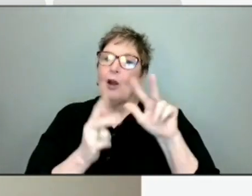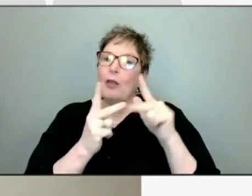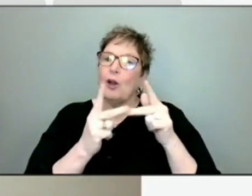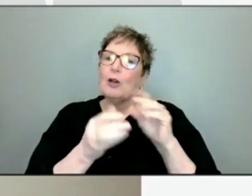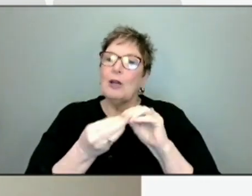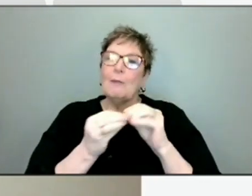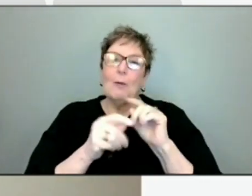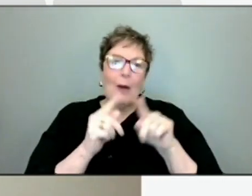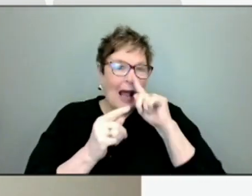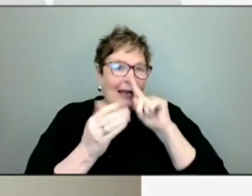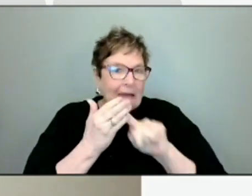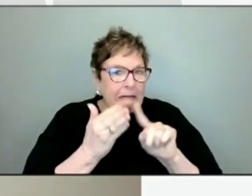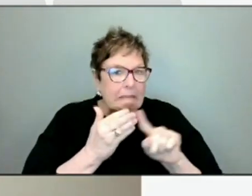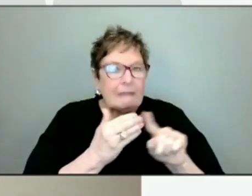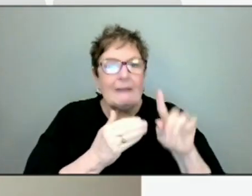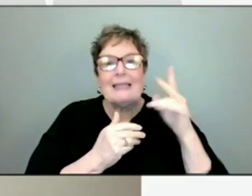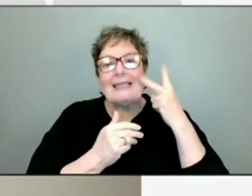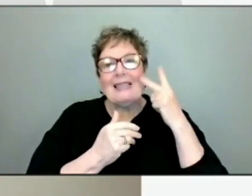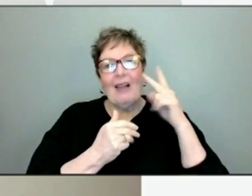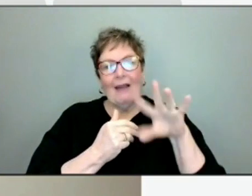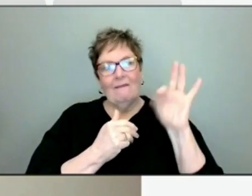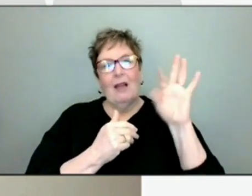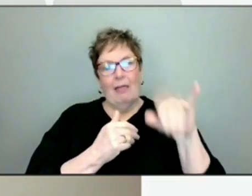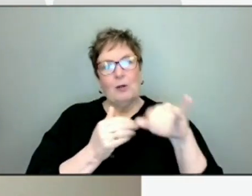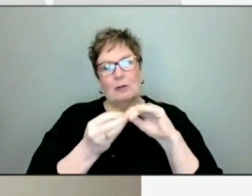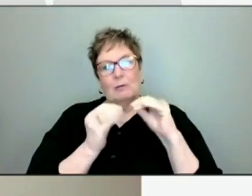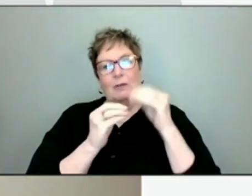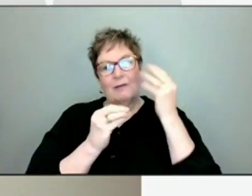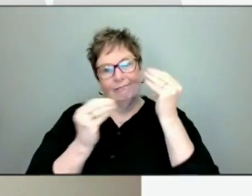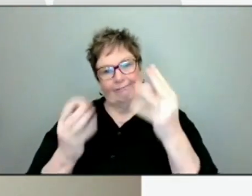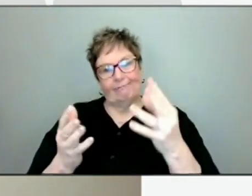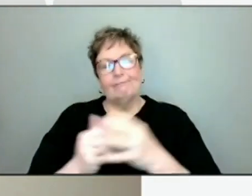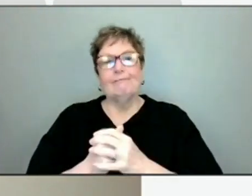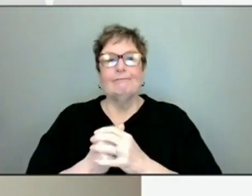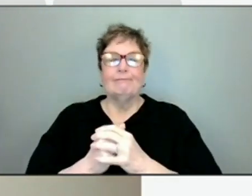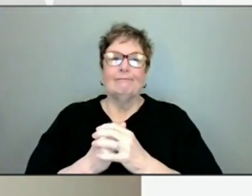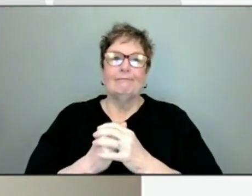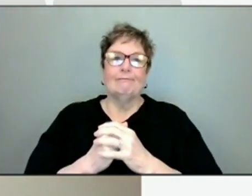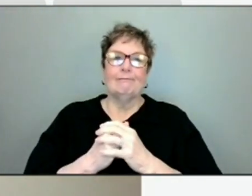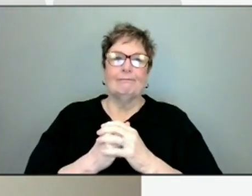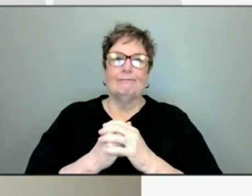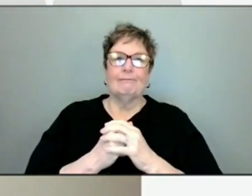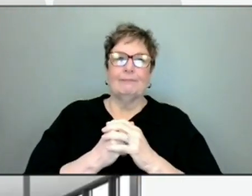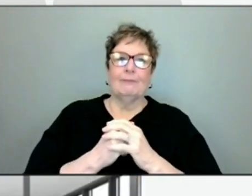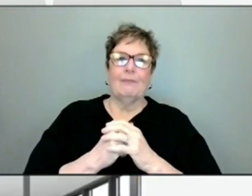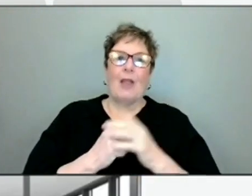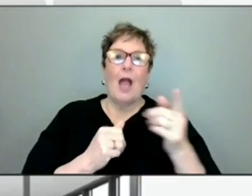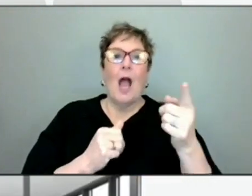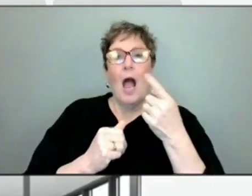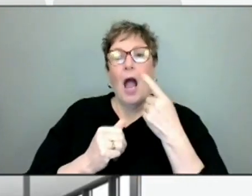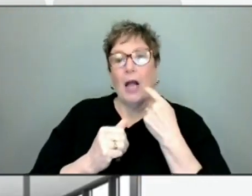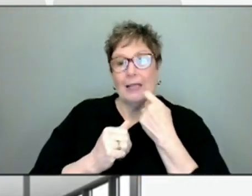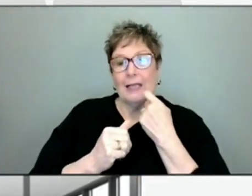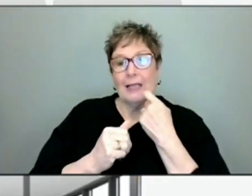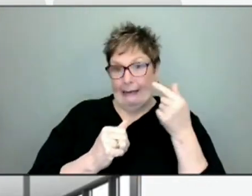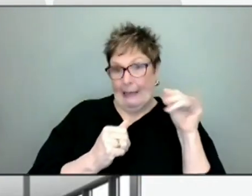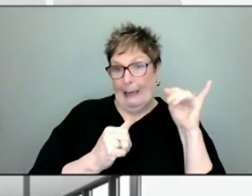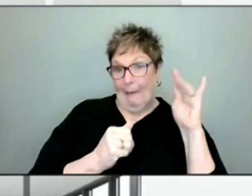happy to look and see what we can provide on that for them. So I'm just looking at a report that we just received in